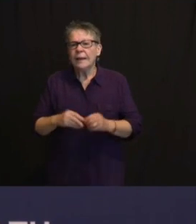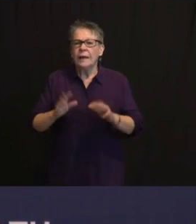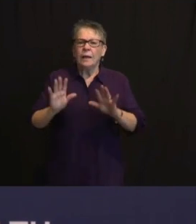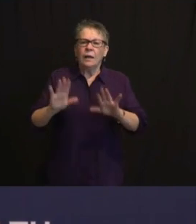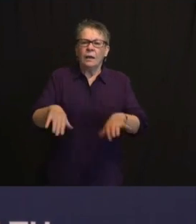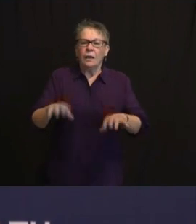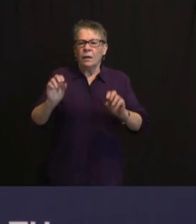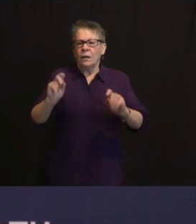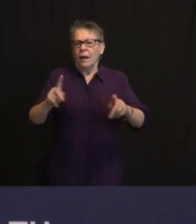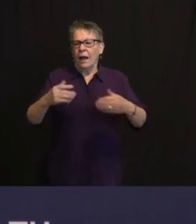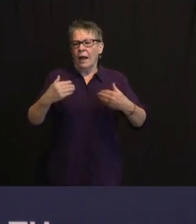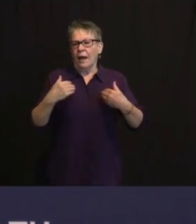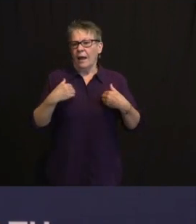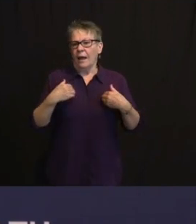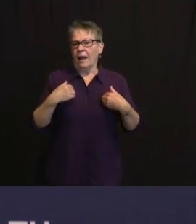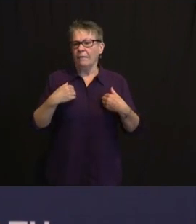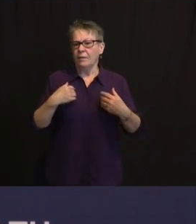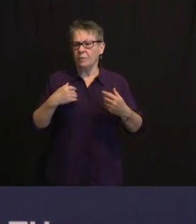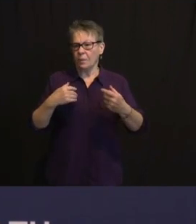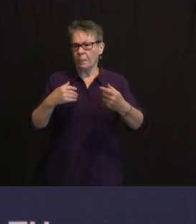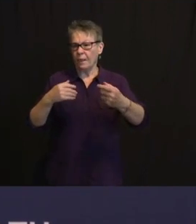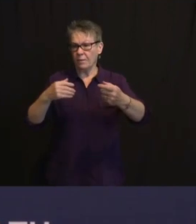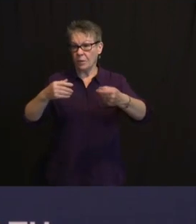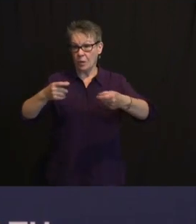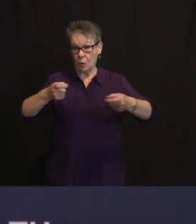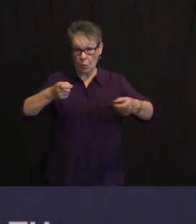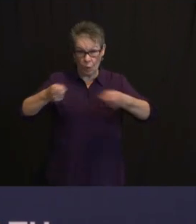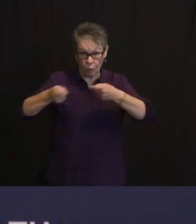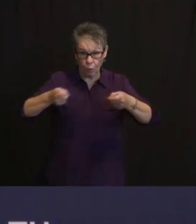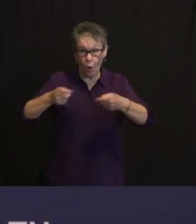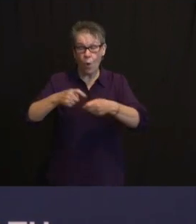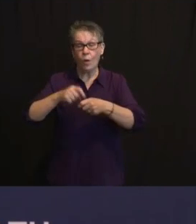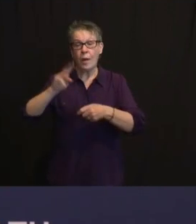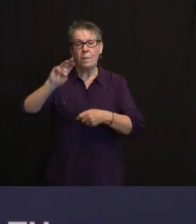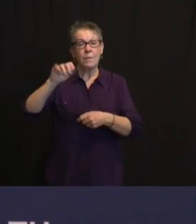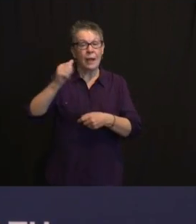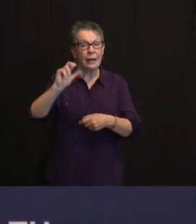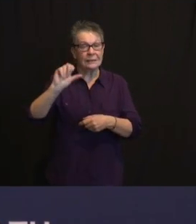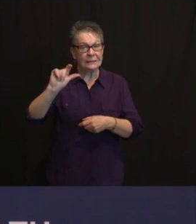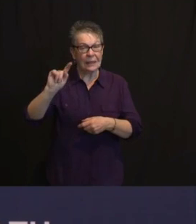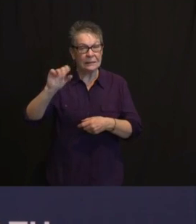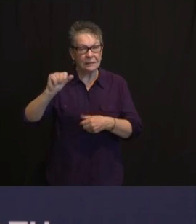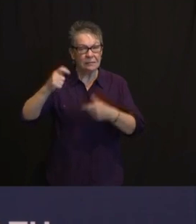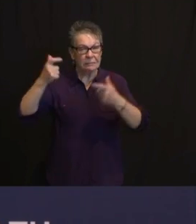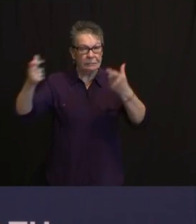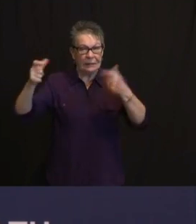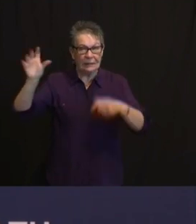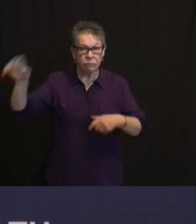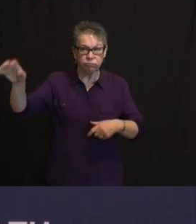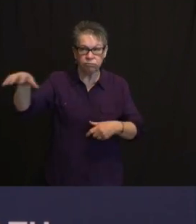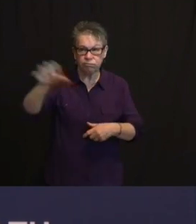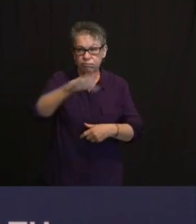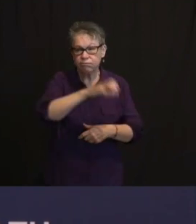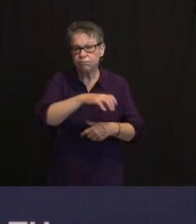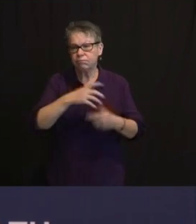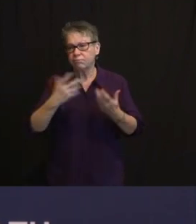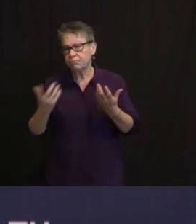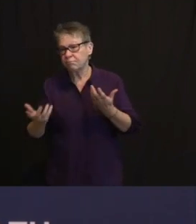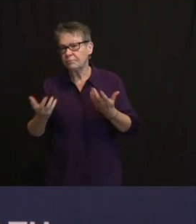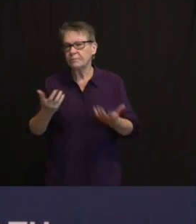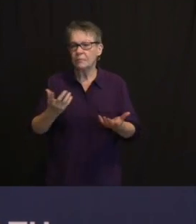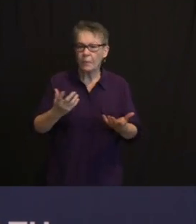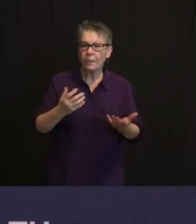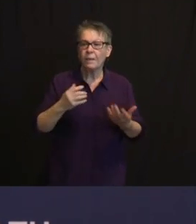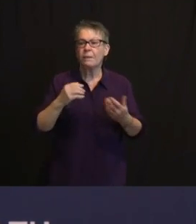CONTROL, THE MEGASITES, THE COMMUNITY SITES. AND THAT NUMBER IS HOVERING PLUS OR MINUS 80 TO